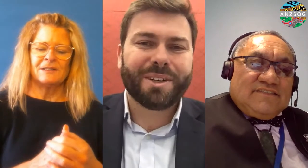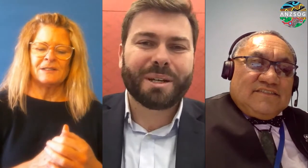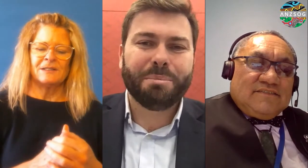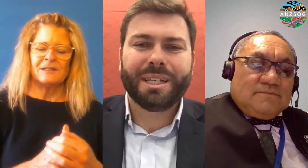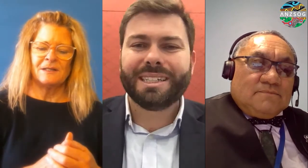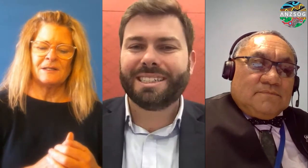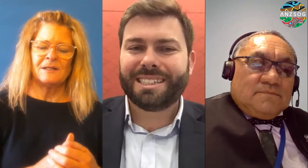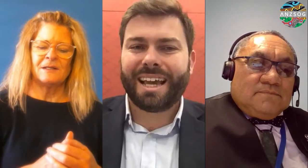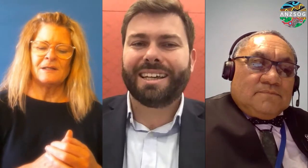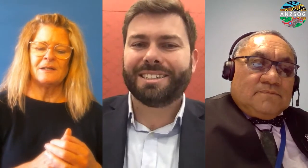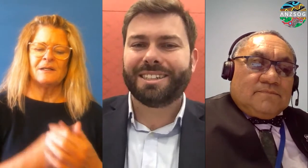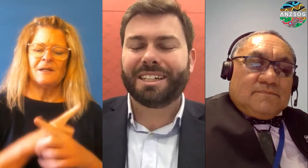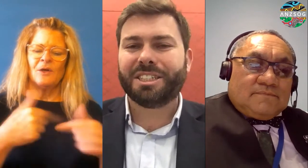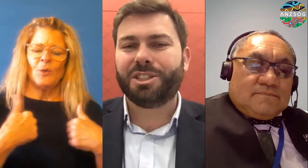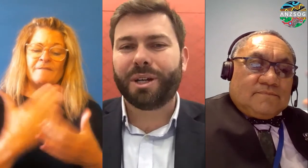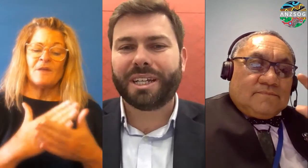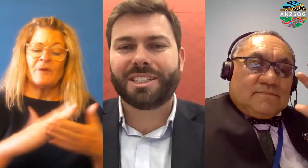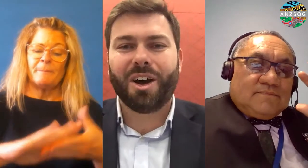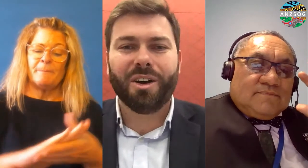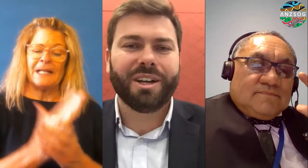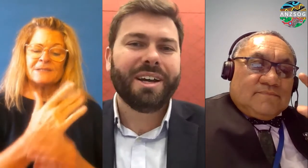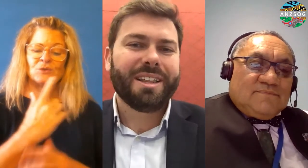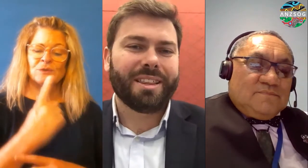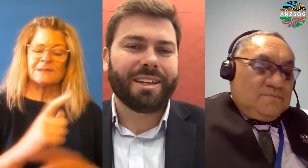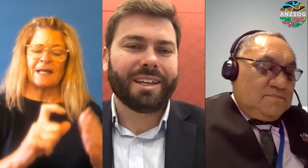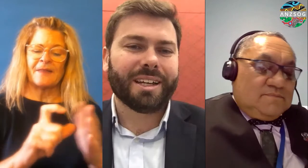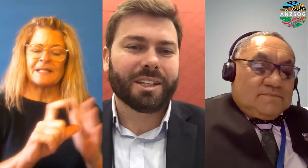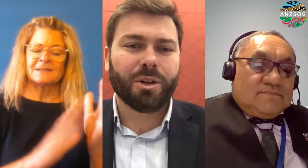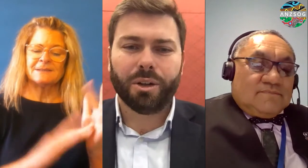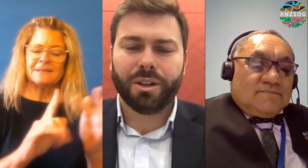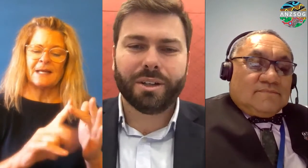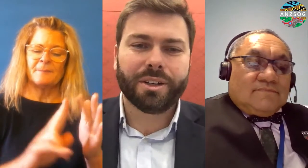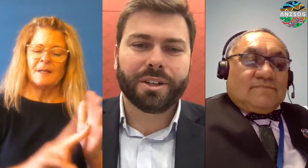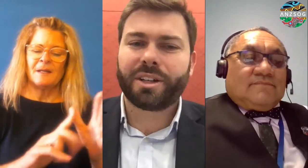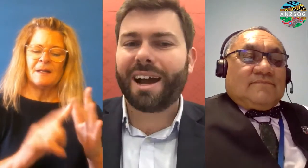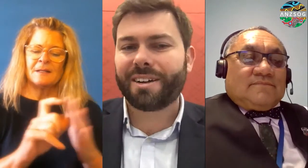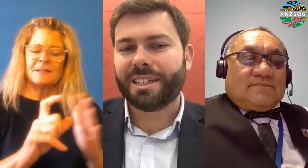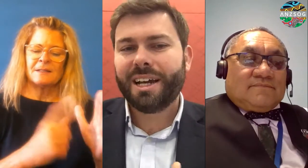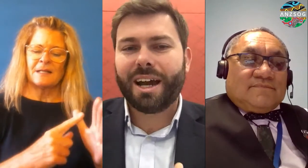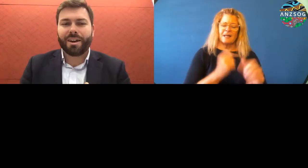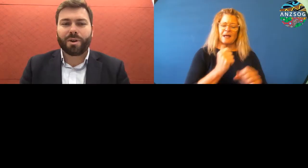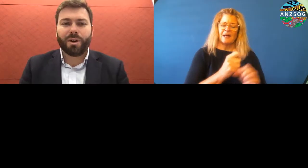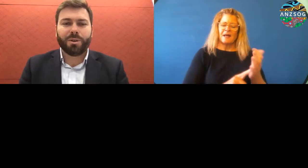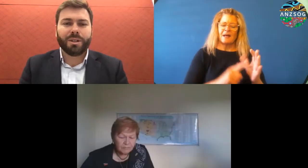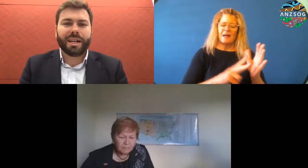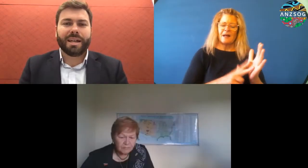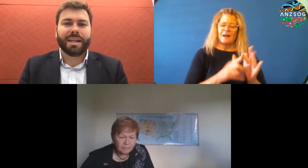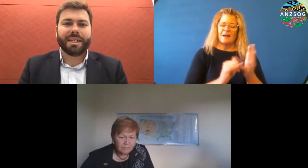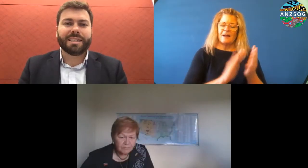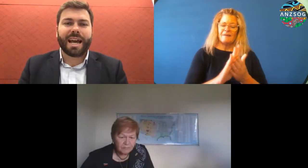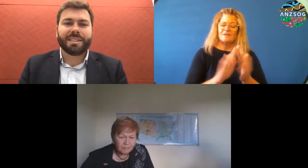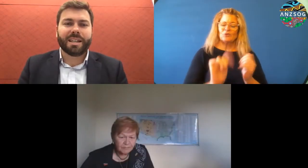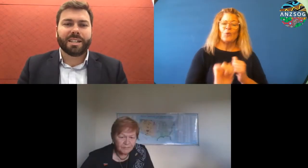we're very pleased to say is, uh, is joining us on the, uh, the call. Her current, uh, role, uh,